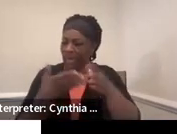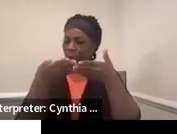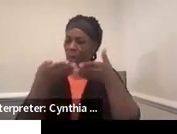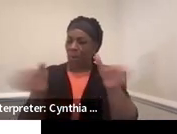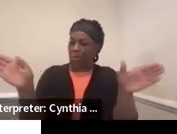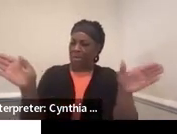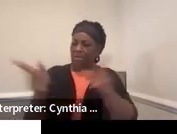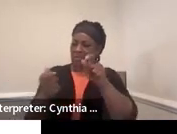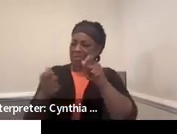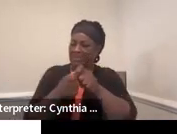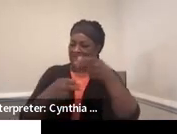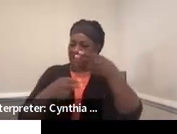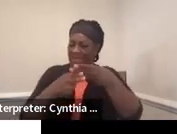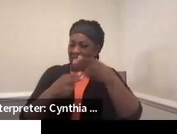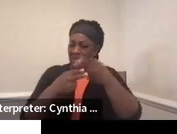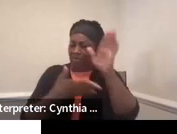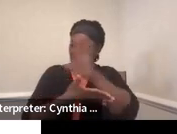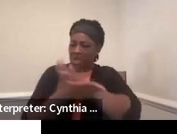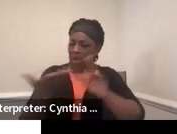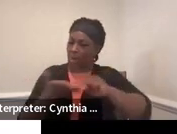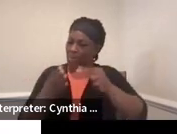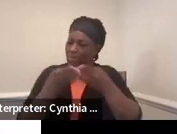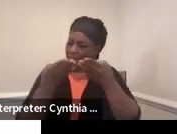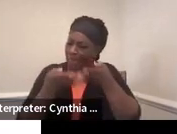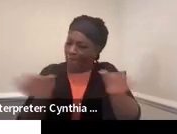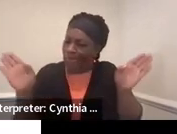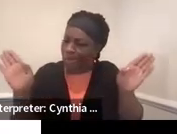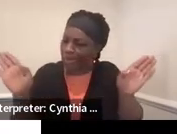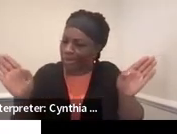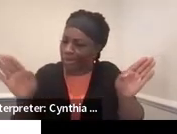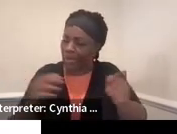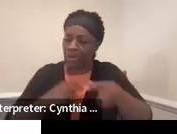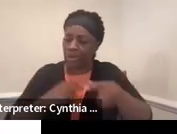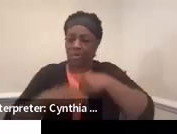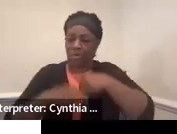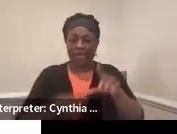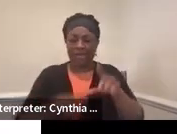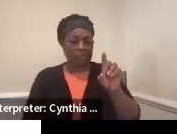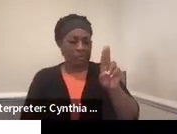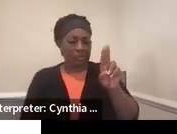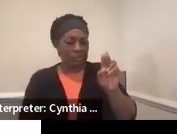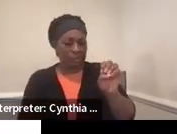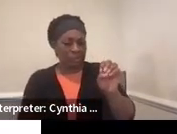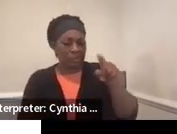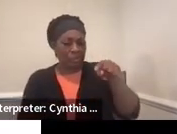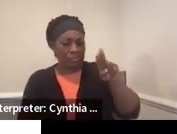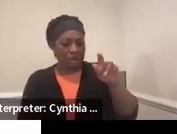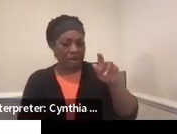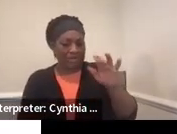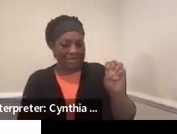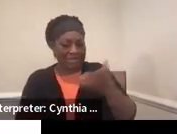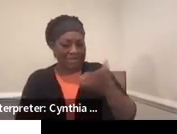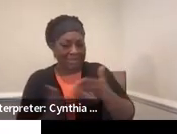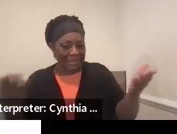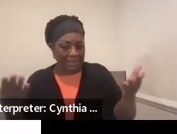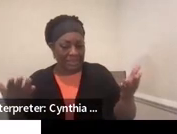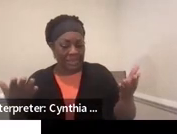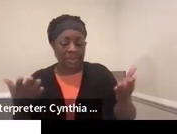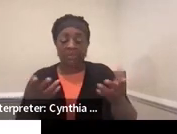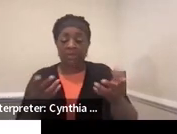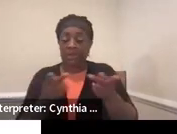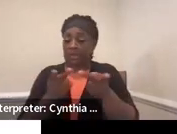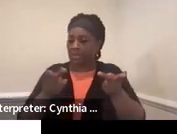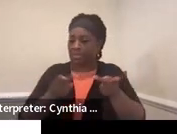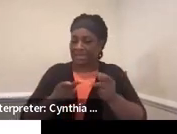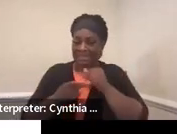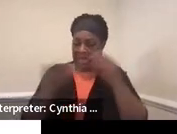specific. And what we mean by that goes back to some due process stuff. That there have been places, not in Maine,